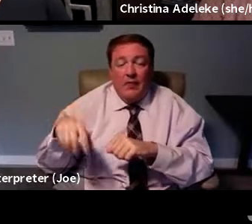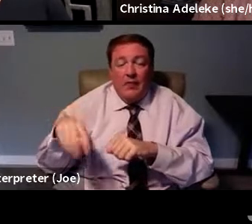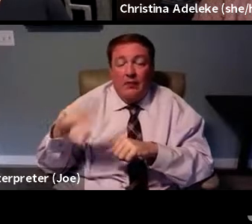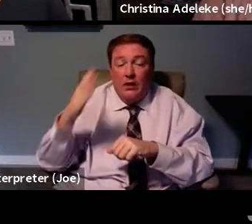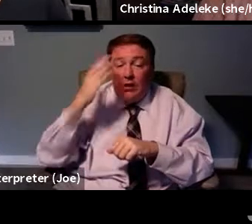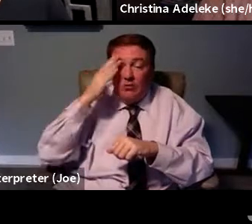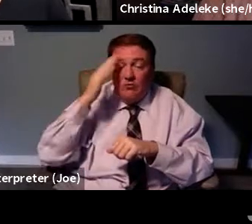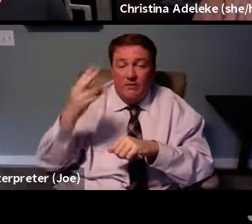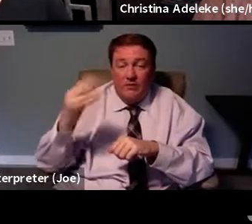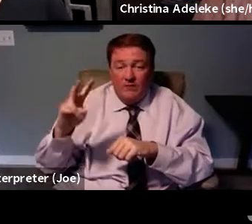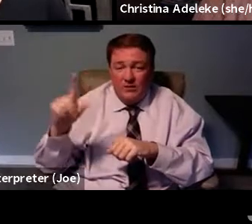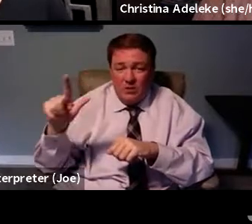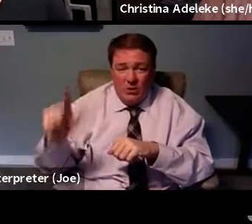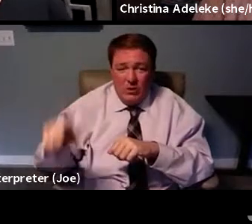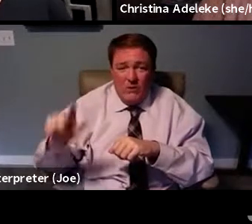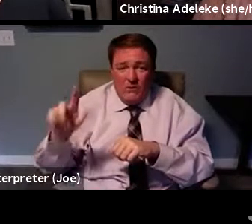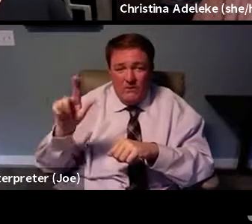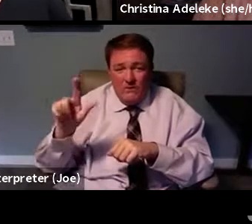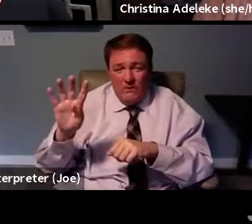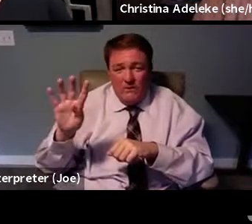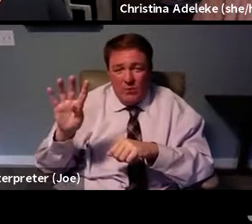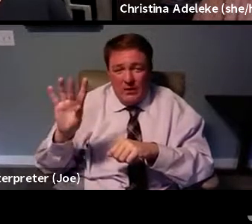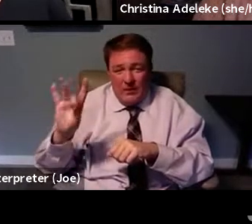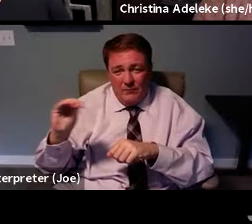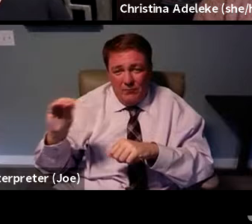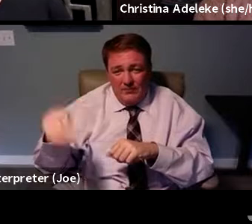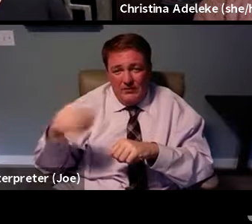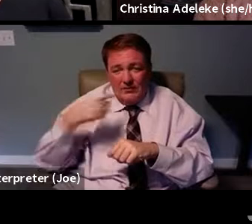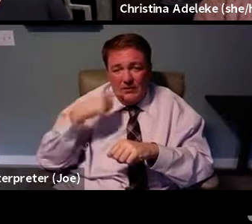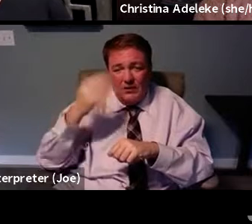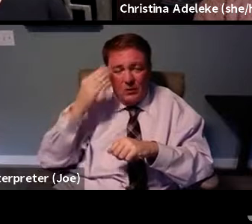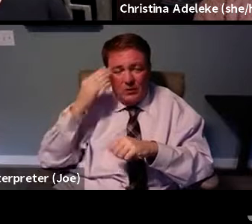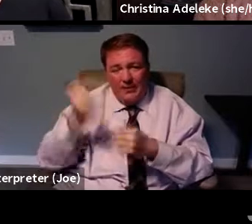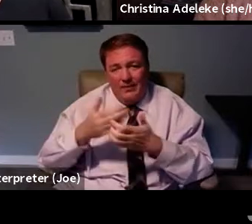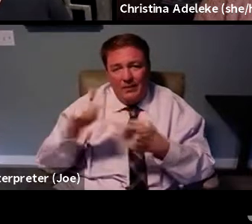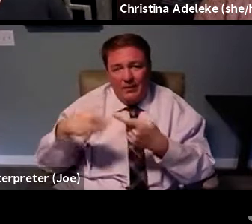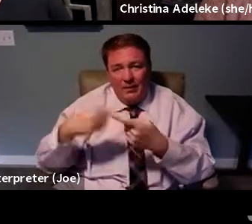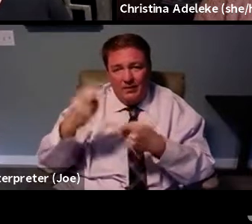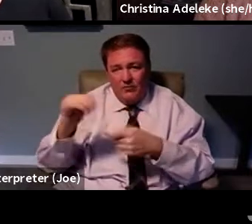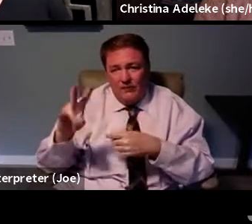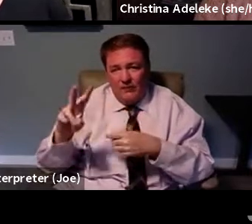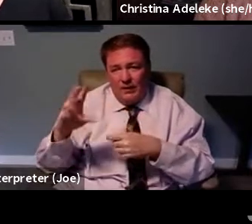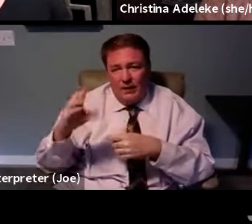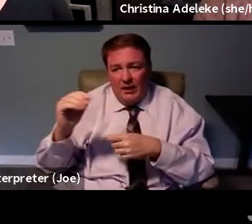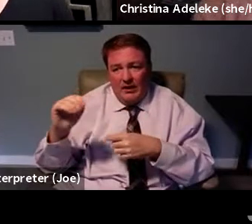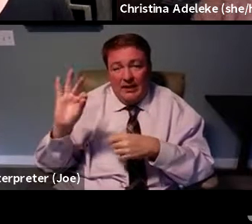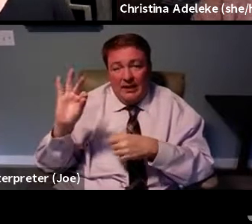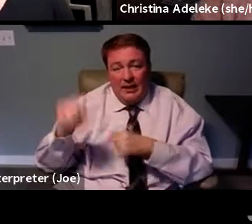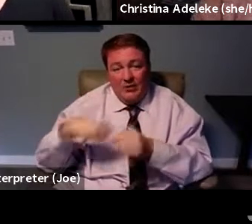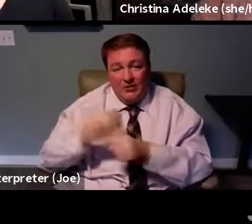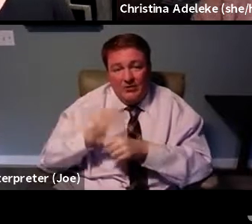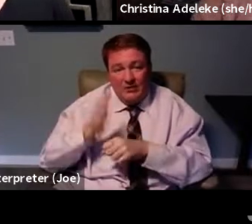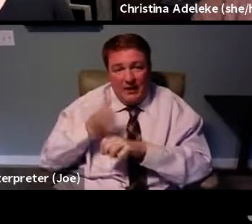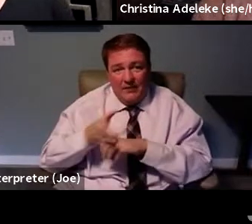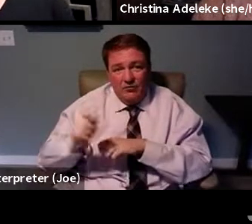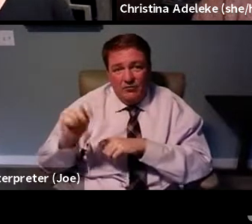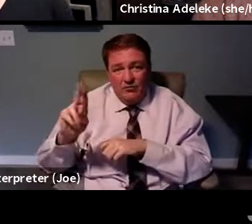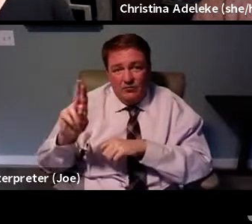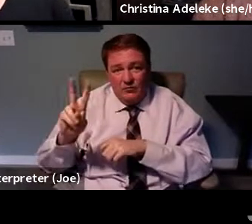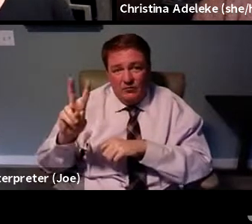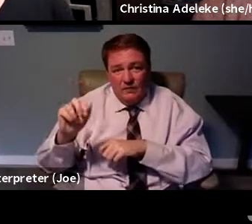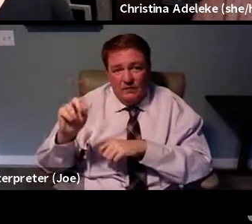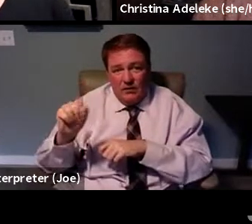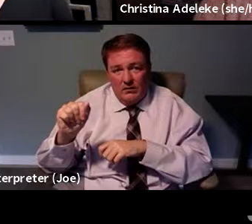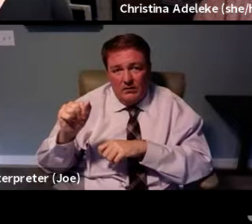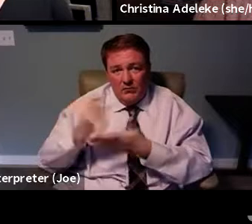48% felt they knew anything about HIV in general. And today, nine years after Truvada has been approved,